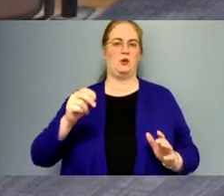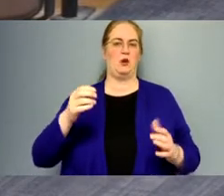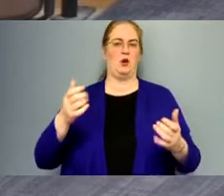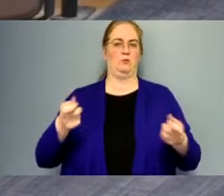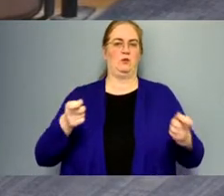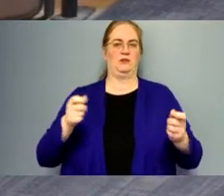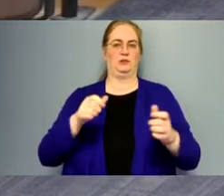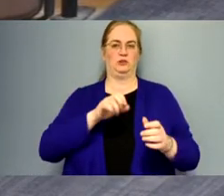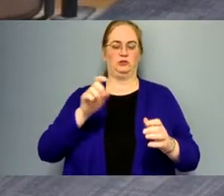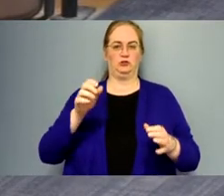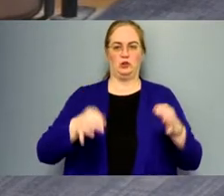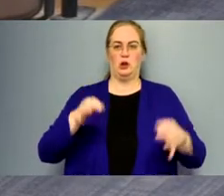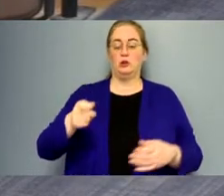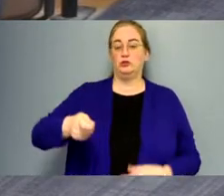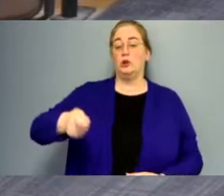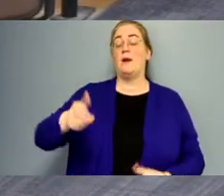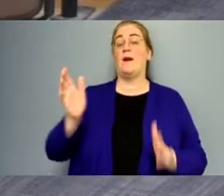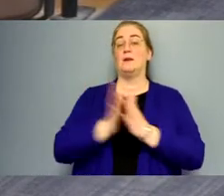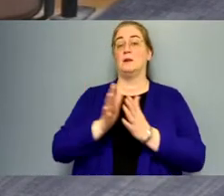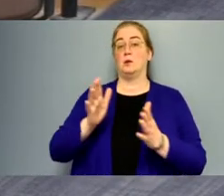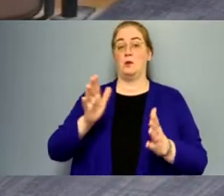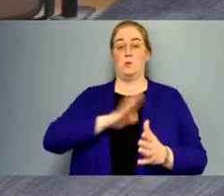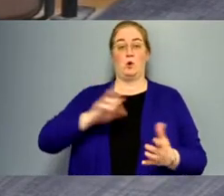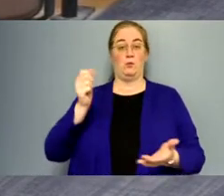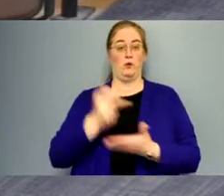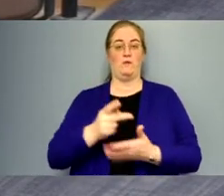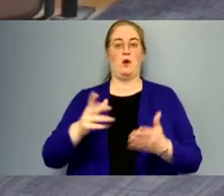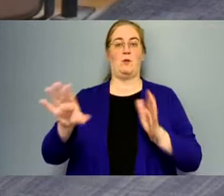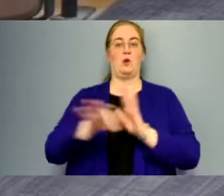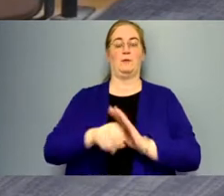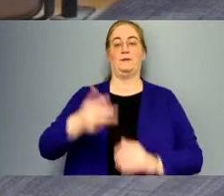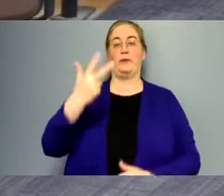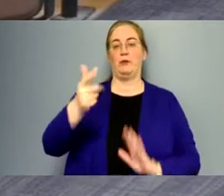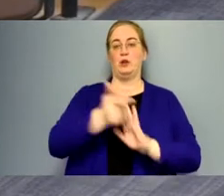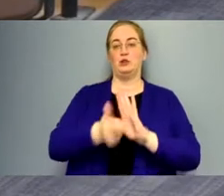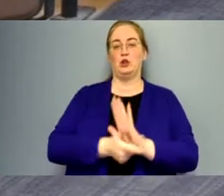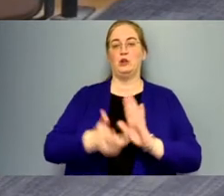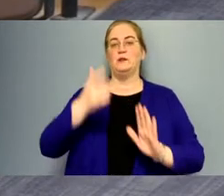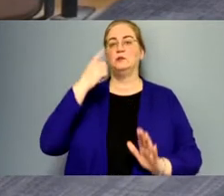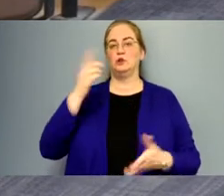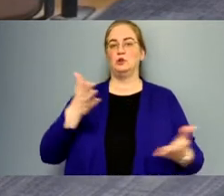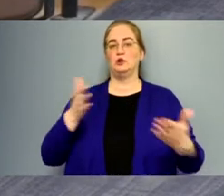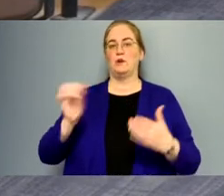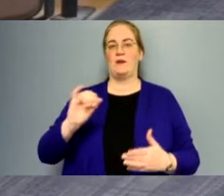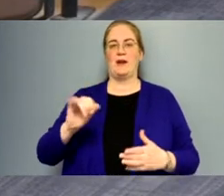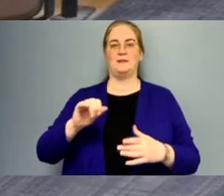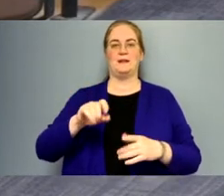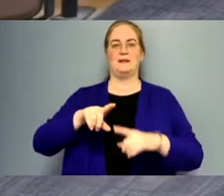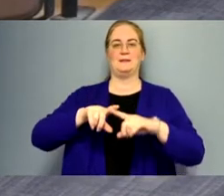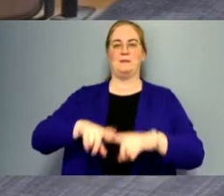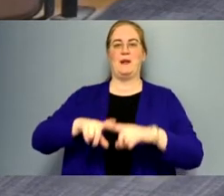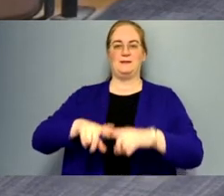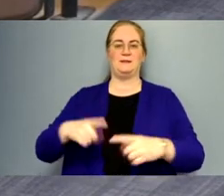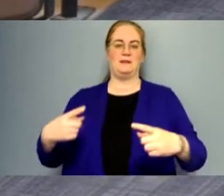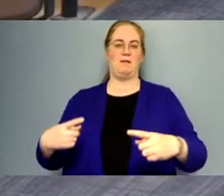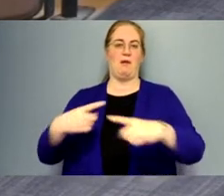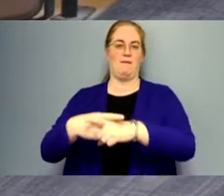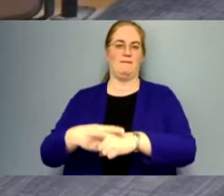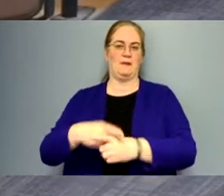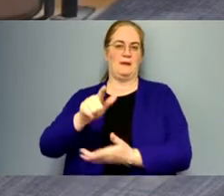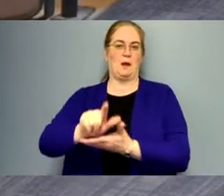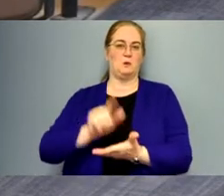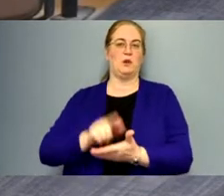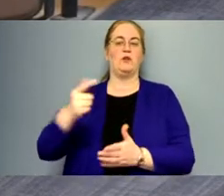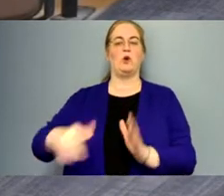for the, uh, board's approval of the appointment of three attorneys, for the, to serve as dependency conflict counsel. They're